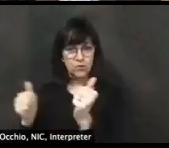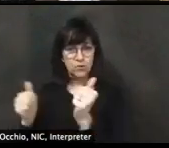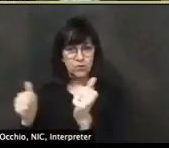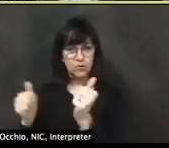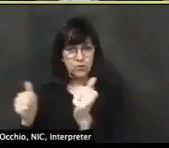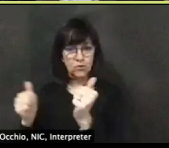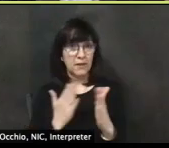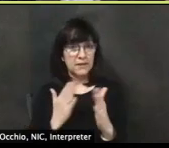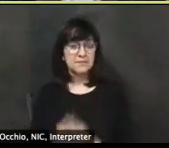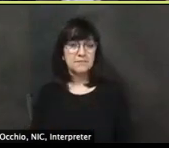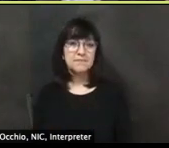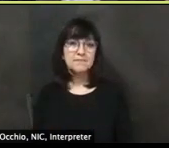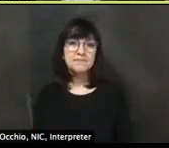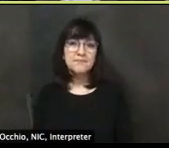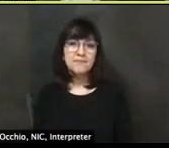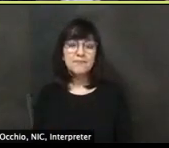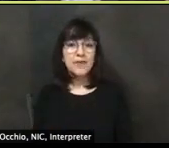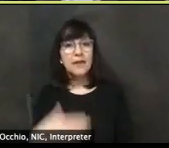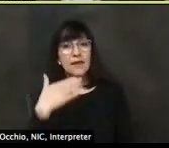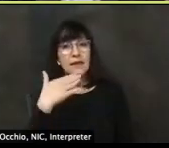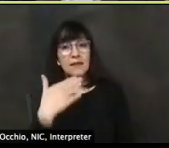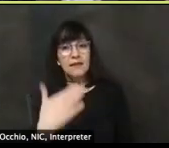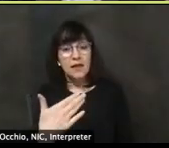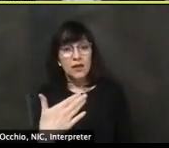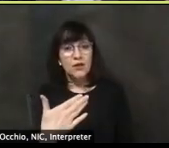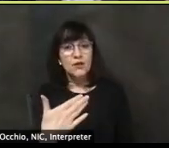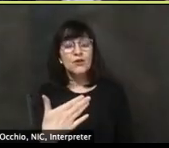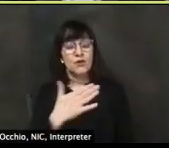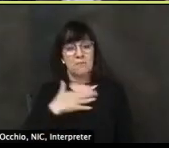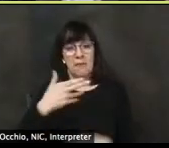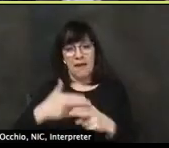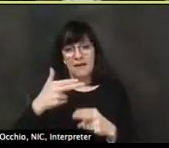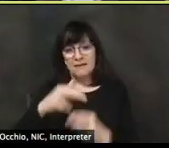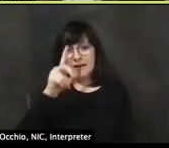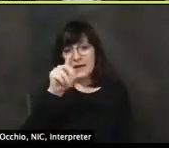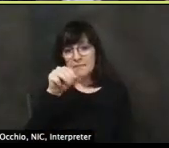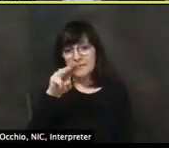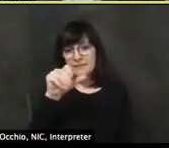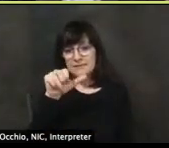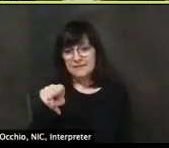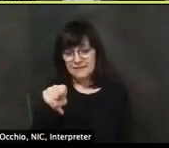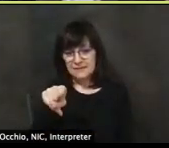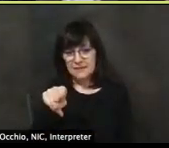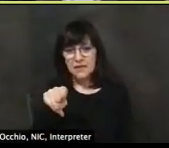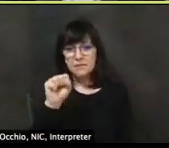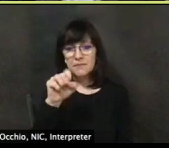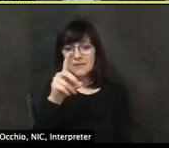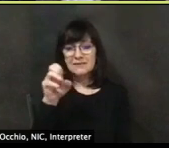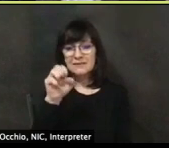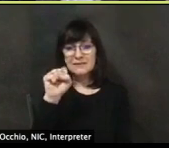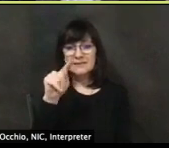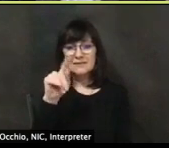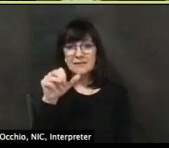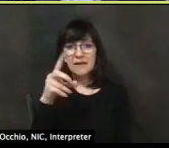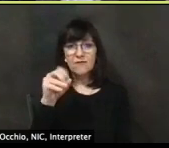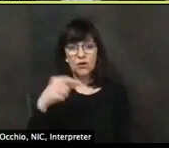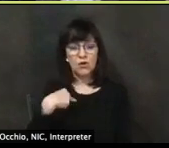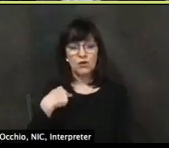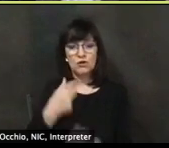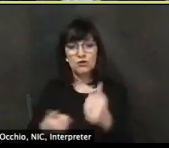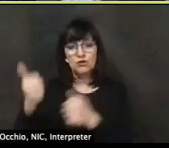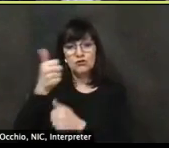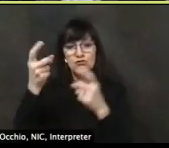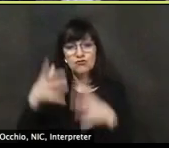Thank you. Thank you, Madam Lieutenant Governor. My name is Damian DiStefano. I'm the Director of the Delaware Division of Small Business. And